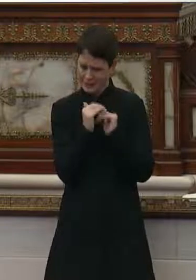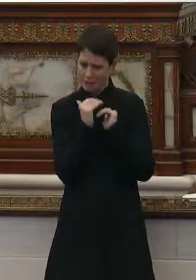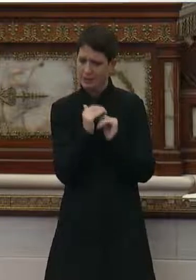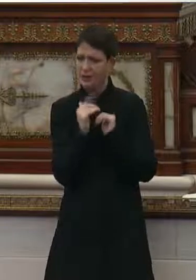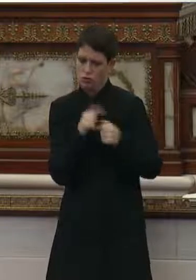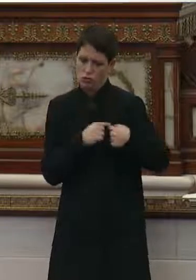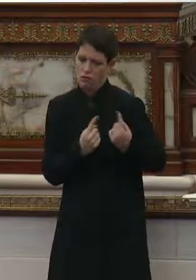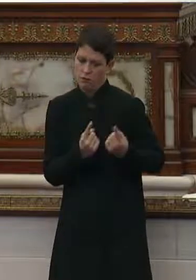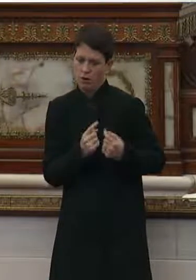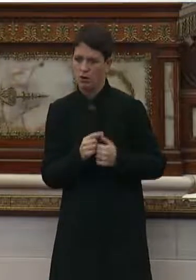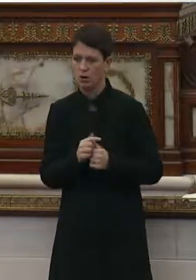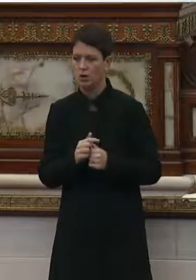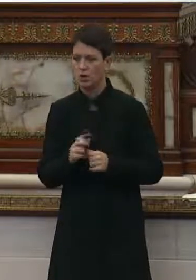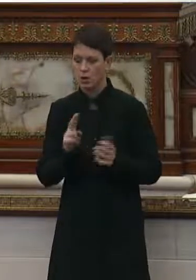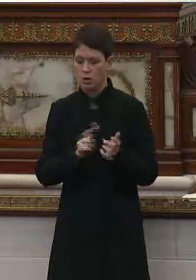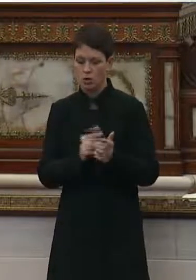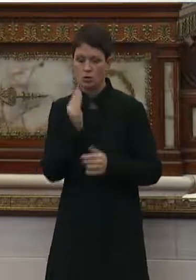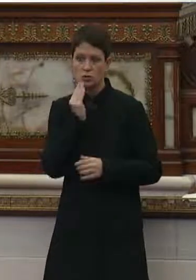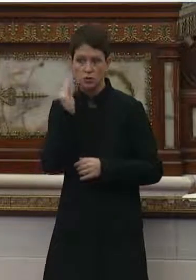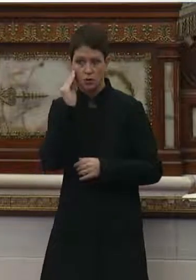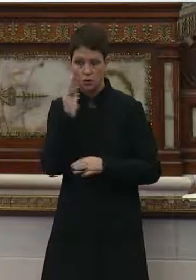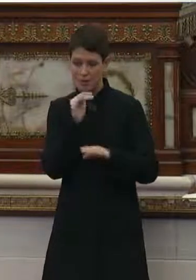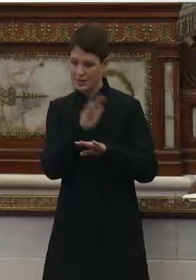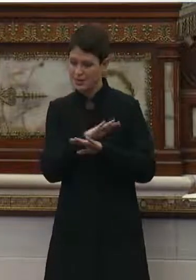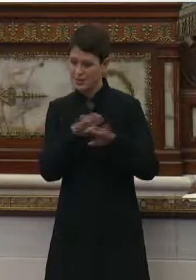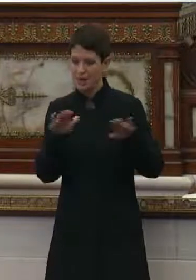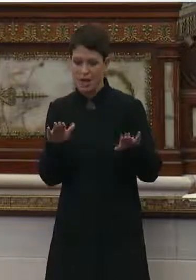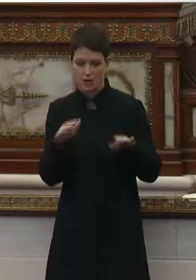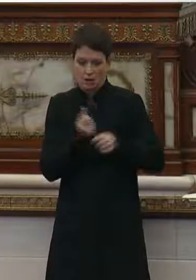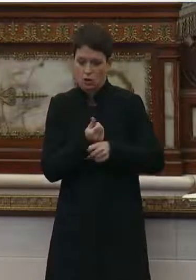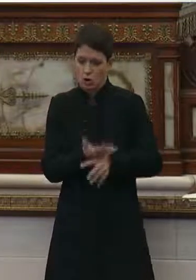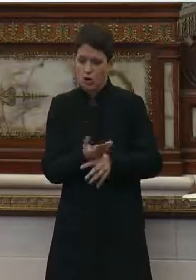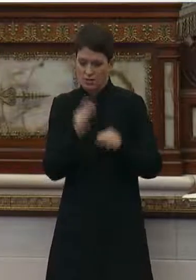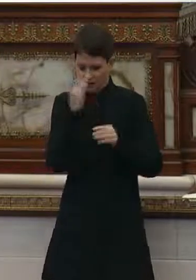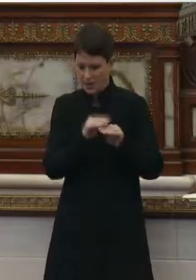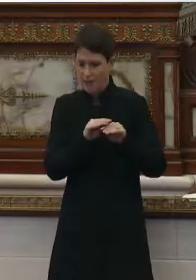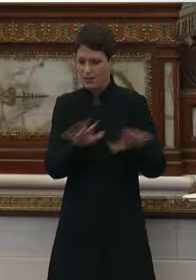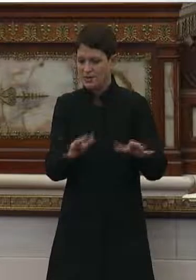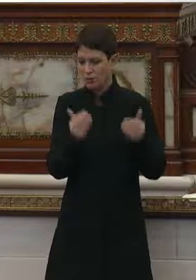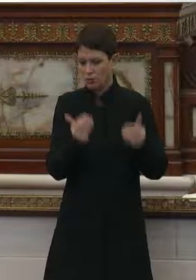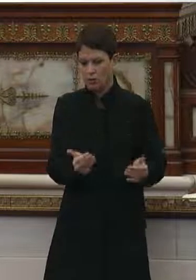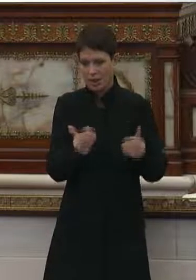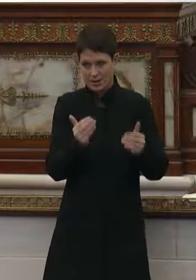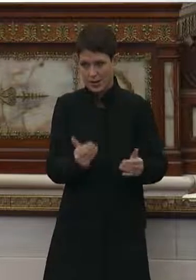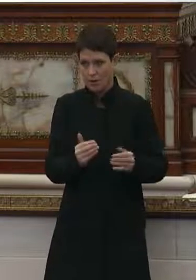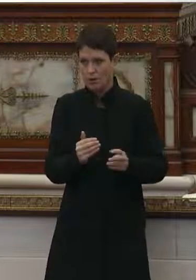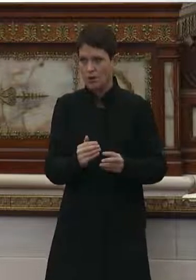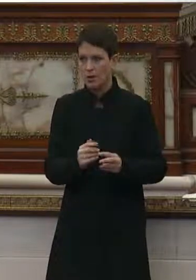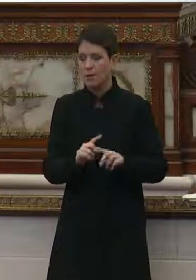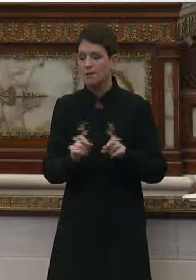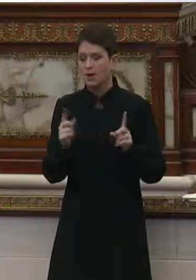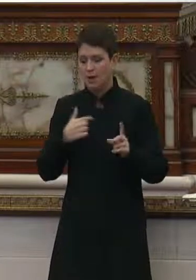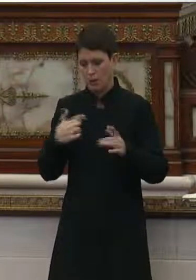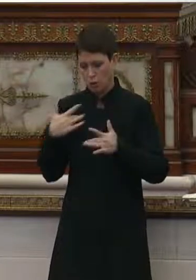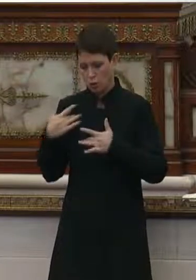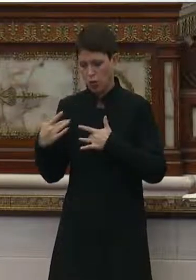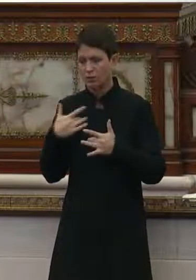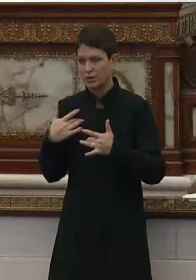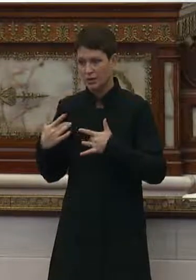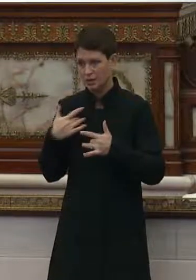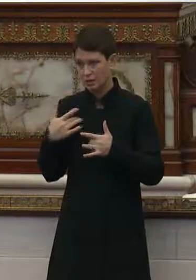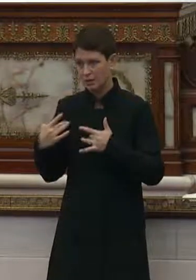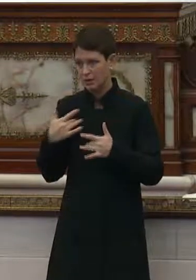so far. So the nursing homes are not the cause of the epidemic wave at this point by any means, but I'm worried that they will.